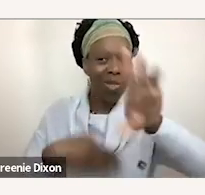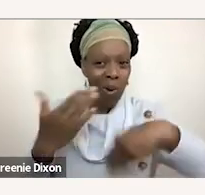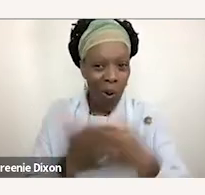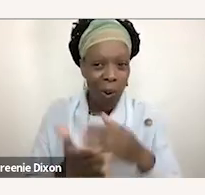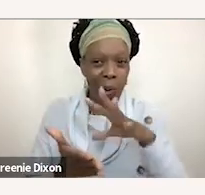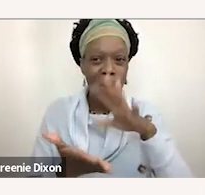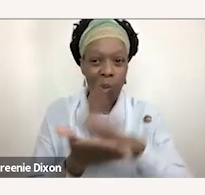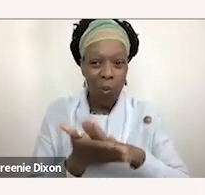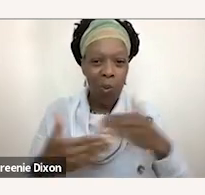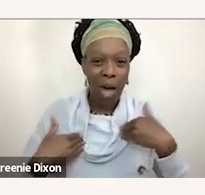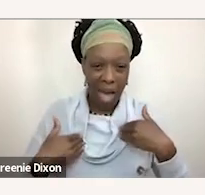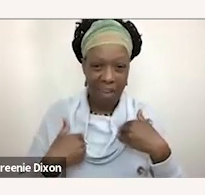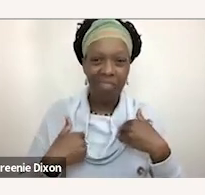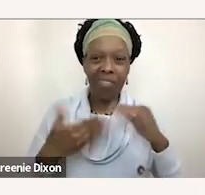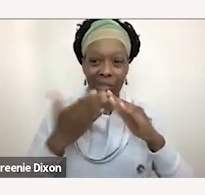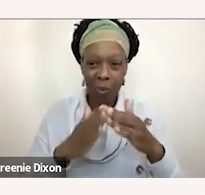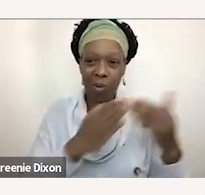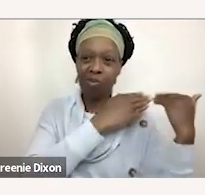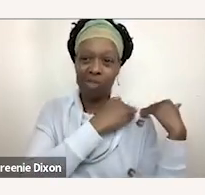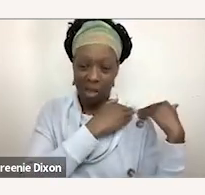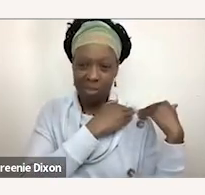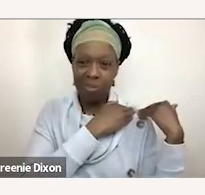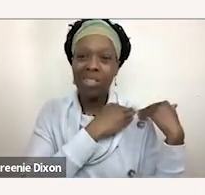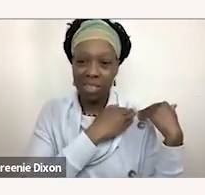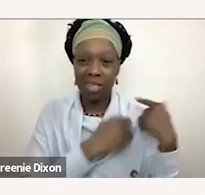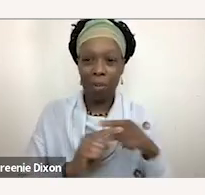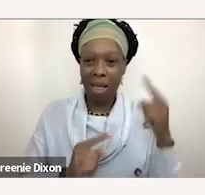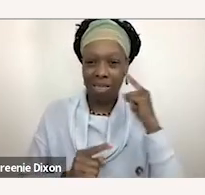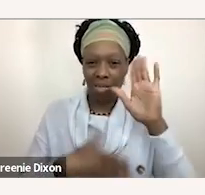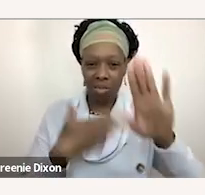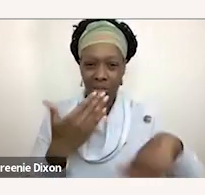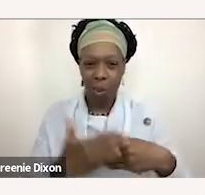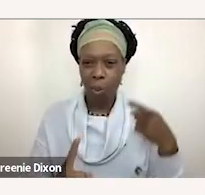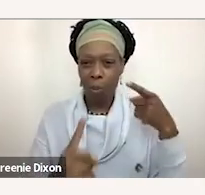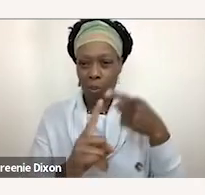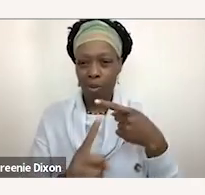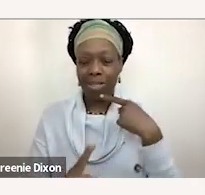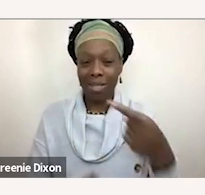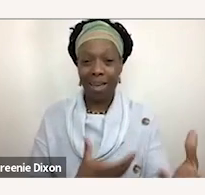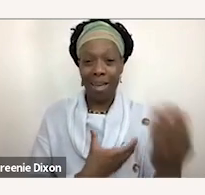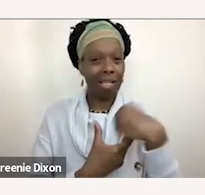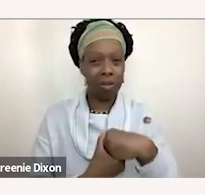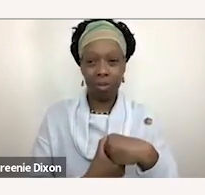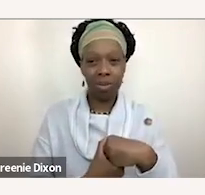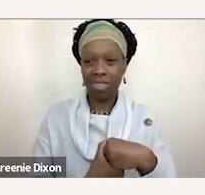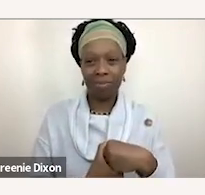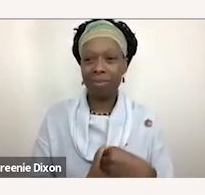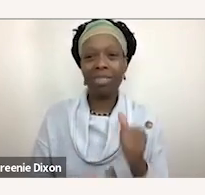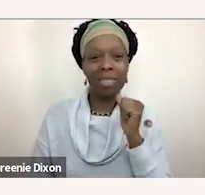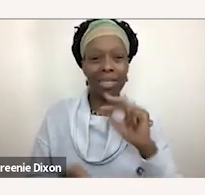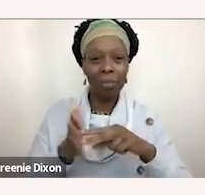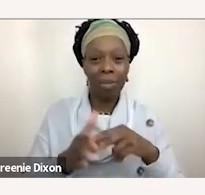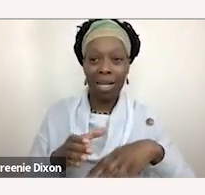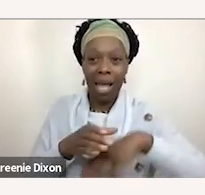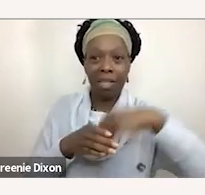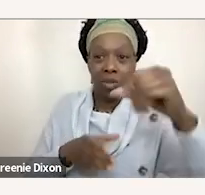responsibility as a school community um but i think that whole piece to say that you know inclusion isn't doesn't then exclude others and i